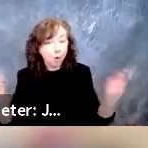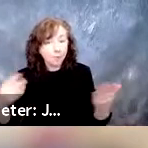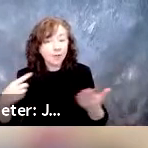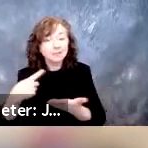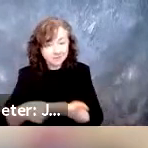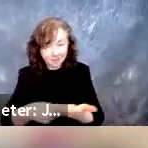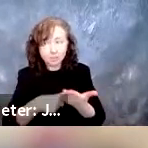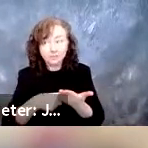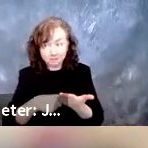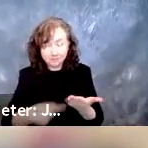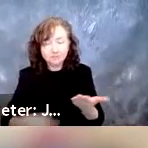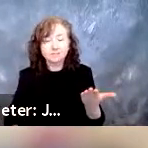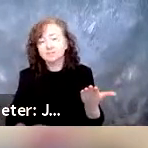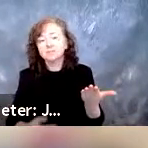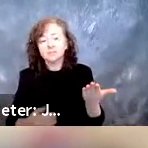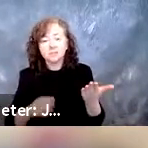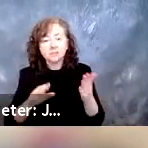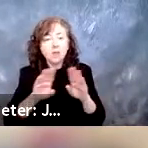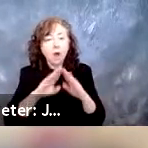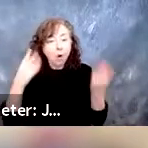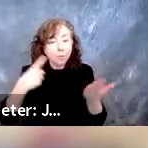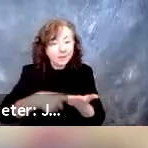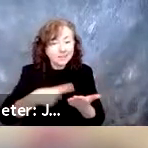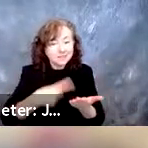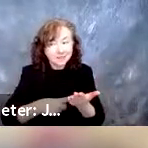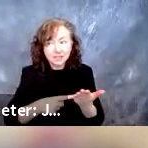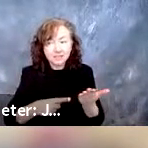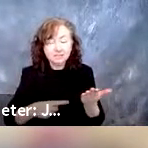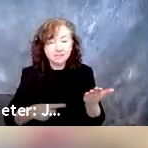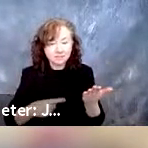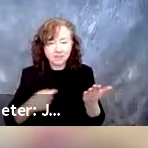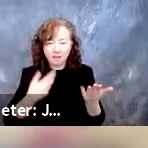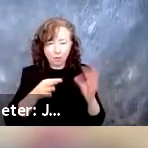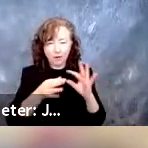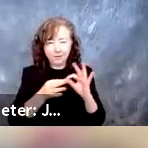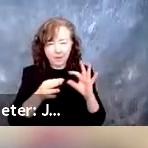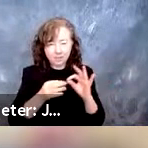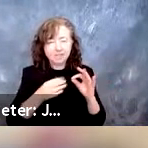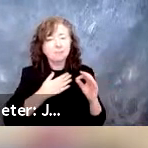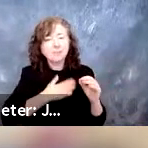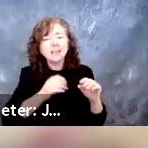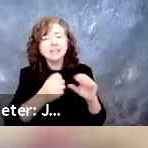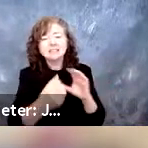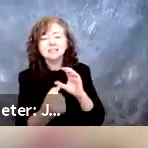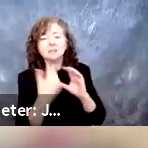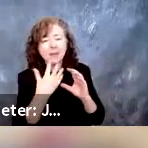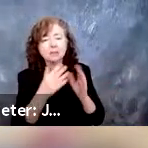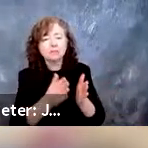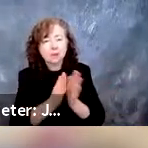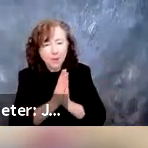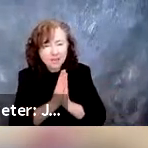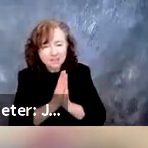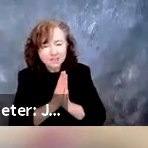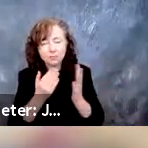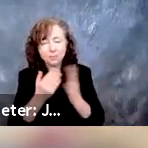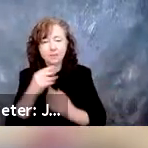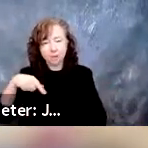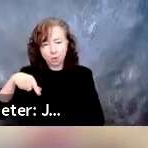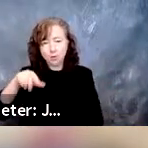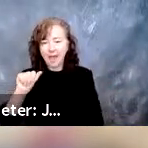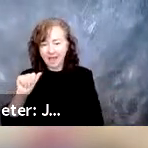The open discussion portion of our event. As I mentioned previously, please submit your request to speak using Zoom's Q&A feature